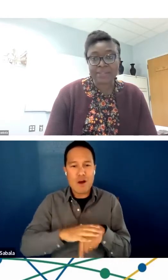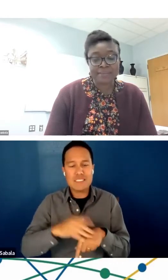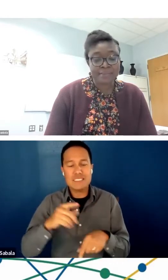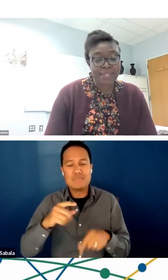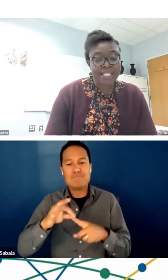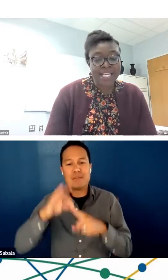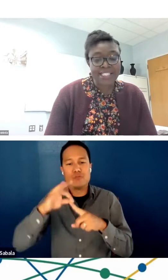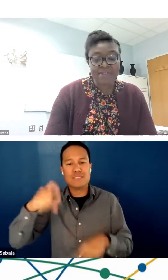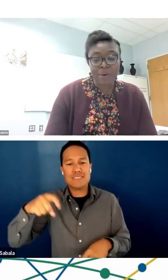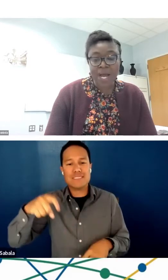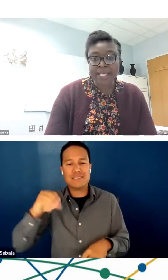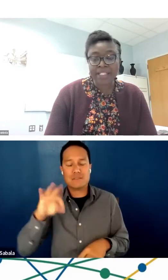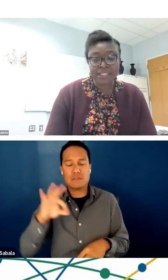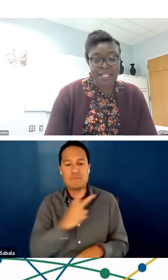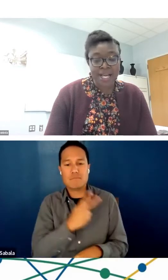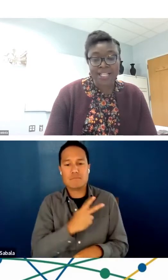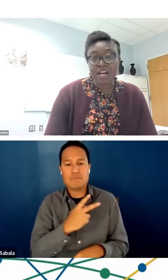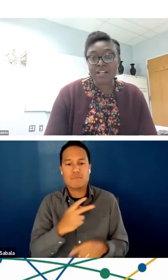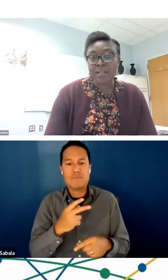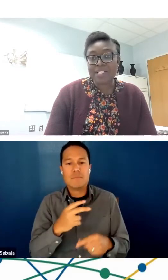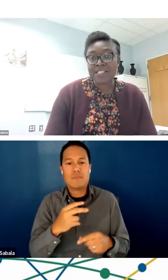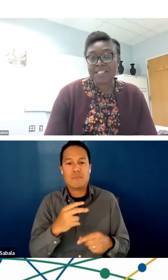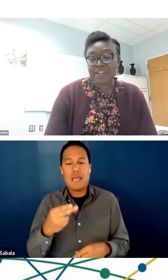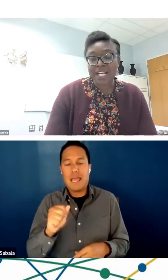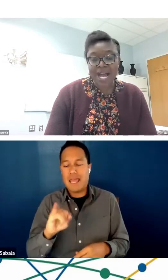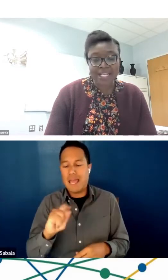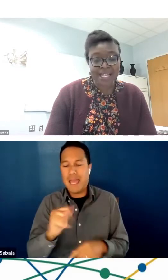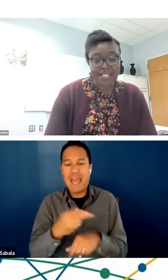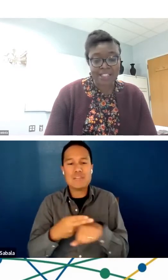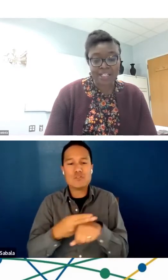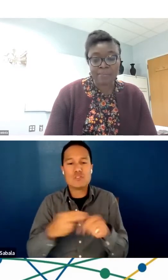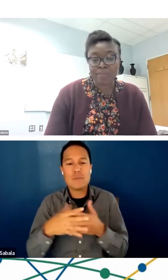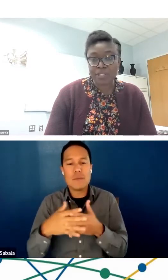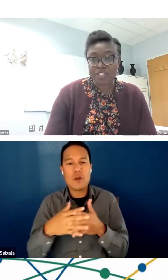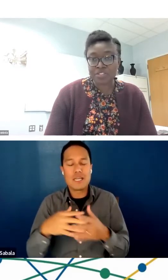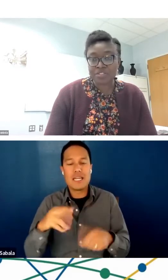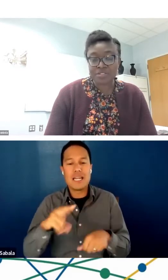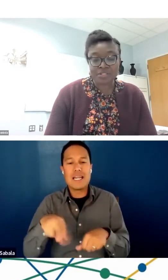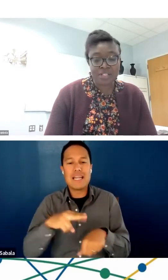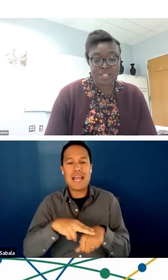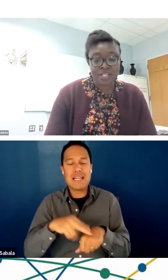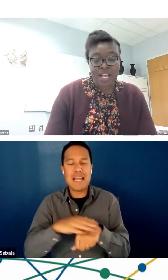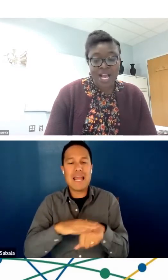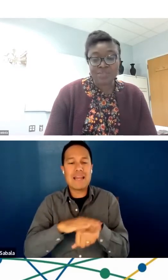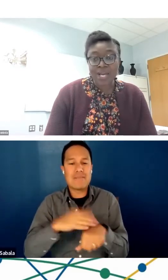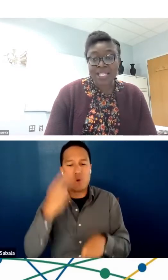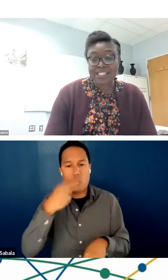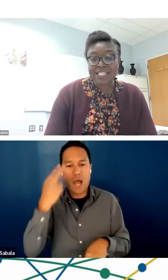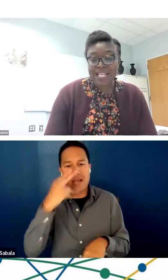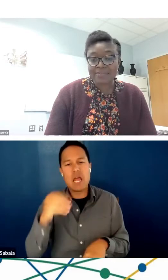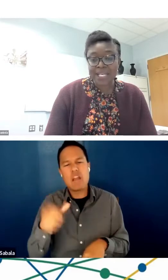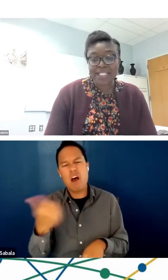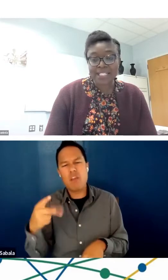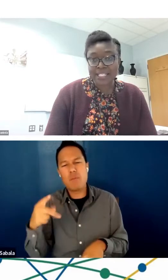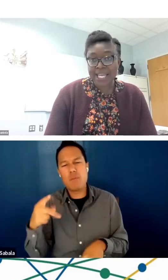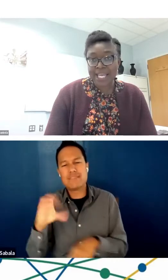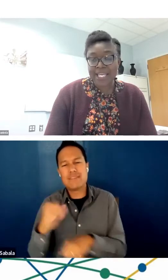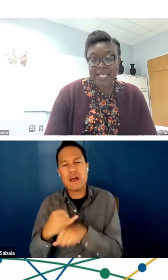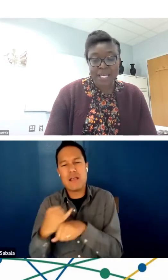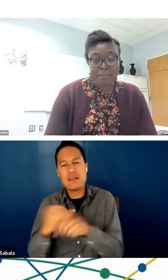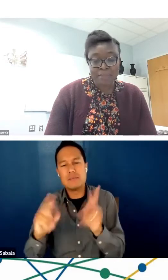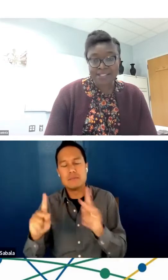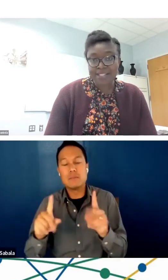American, Native Hawaiian, and other Pacific Islander populations, as well as lesbian,